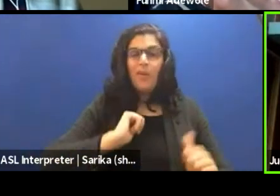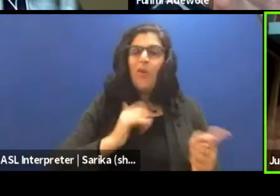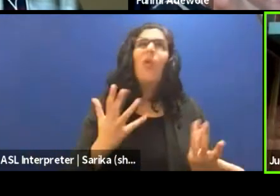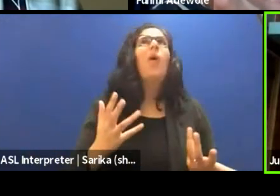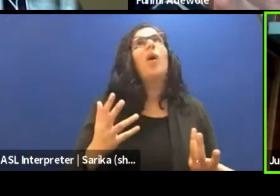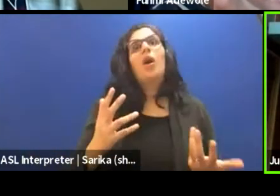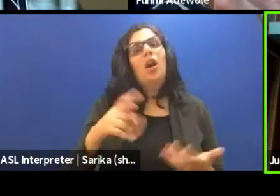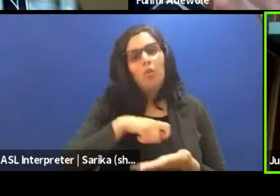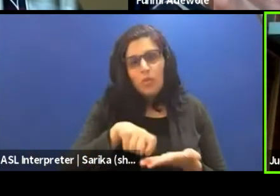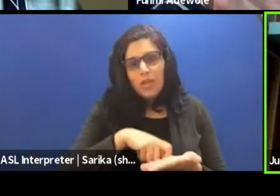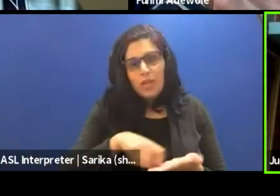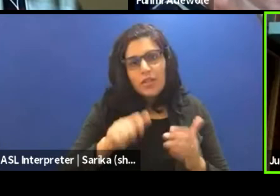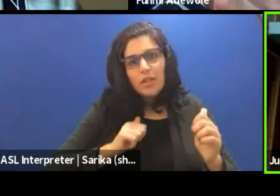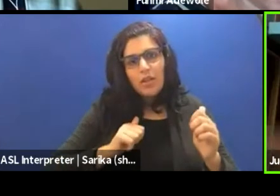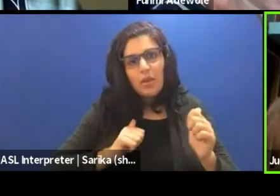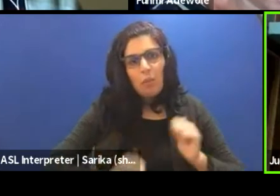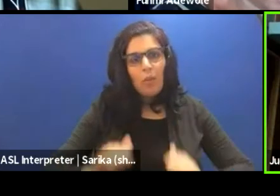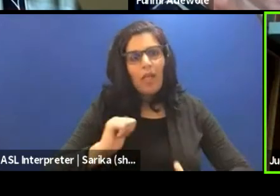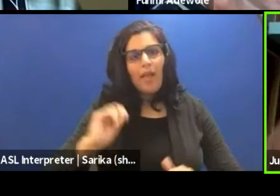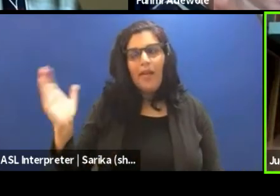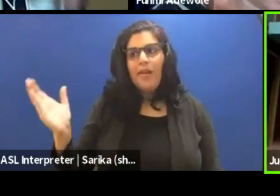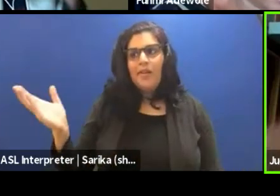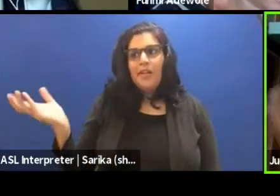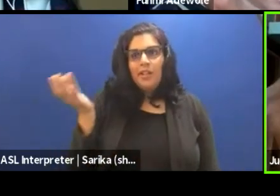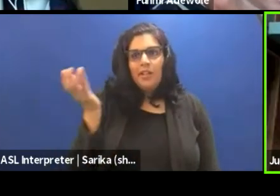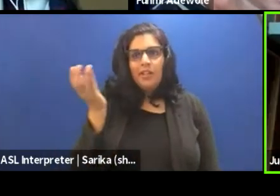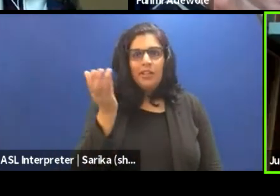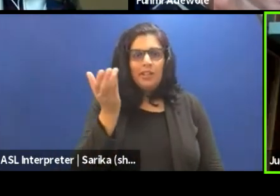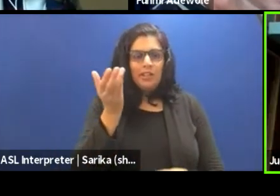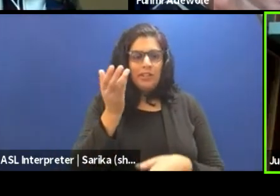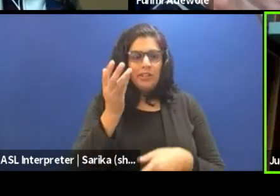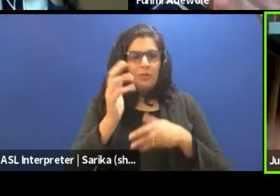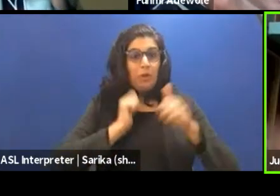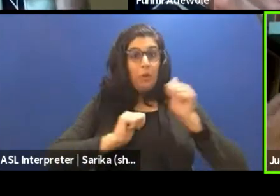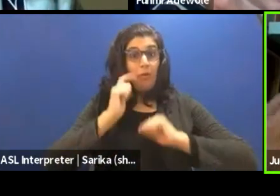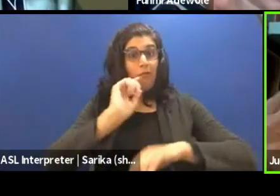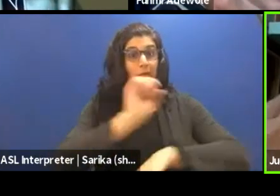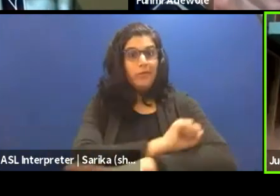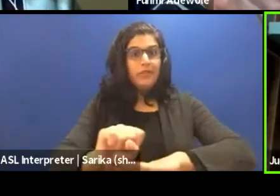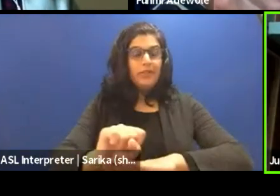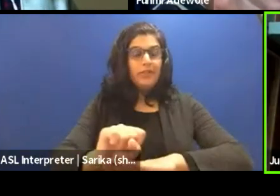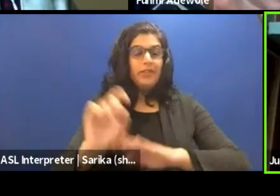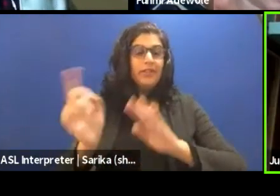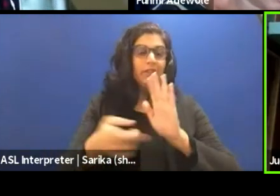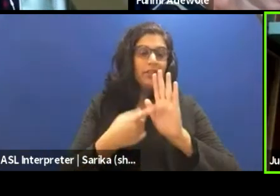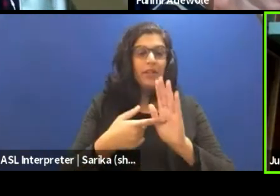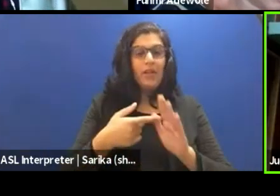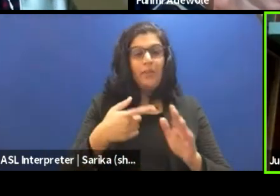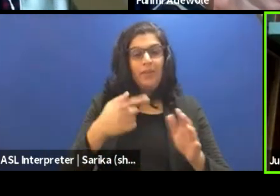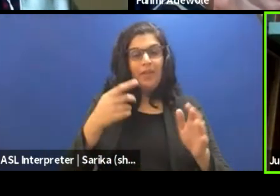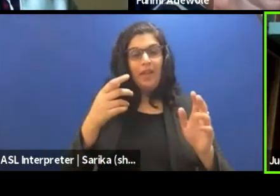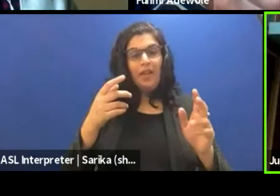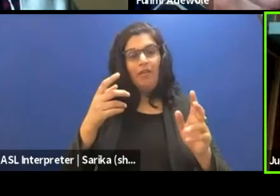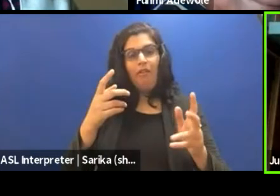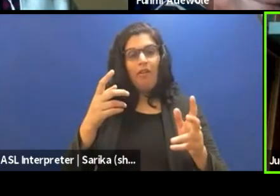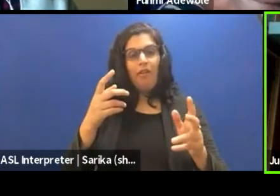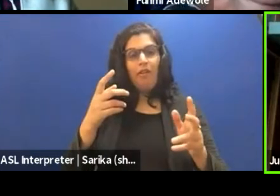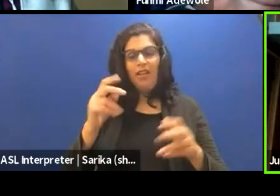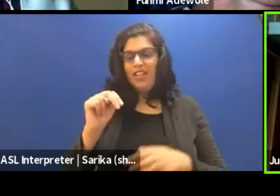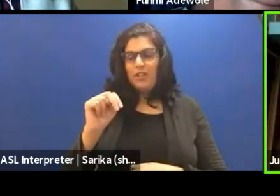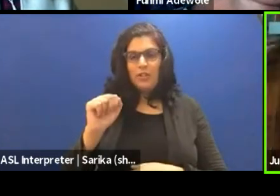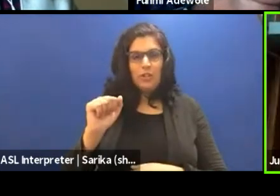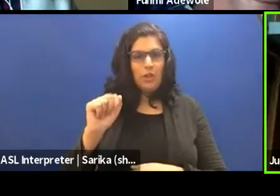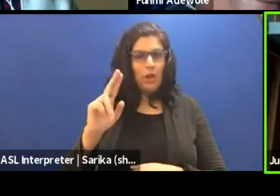towards bringing it onto that stage. That sometimes the naughty issues, which they had to call for me for the naughty issues, which